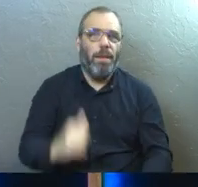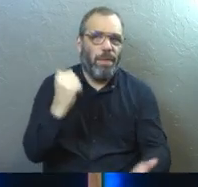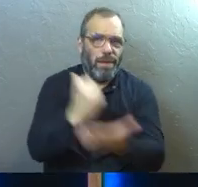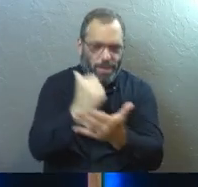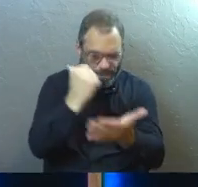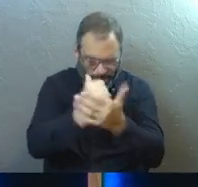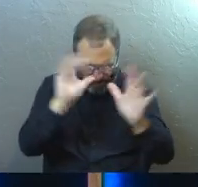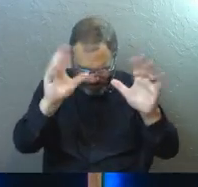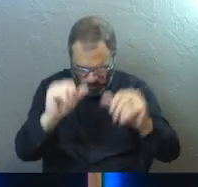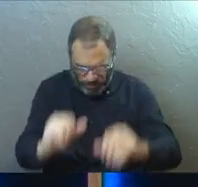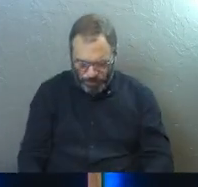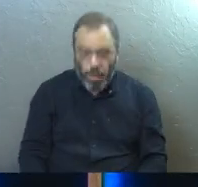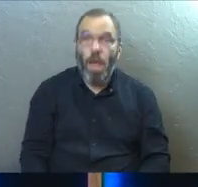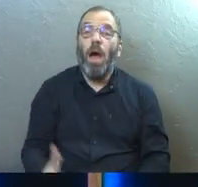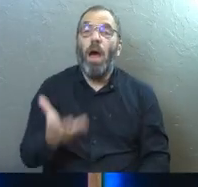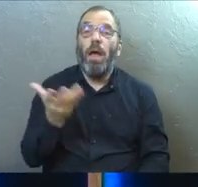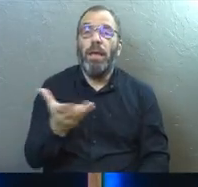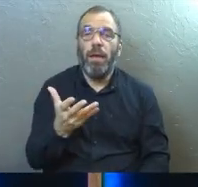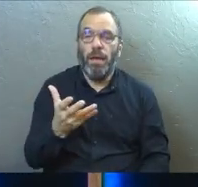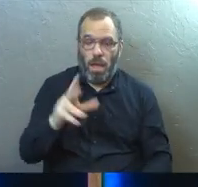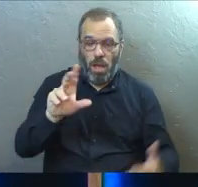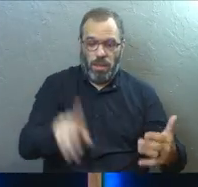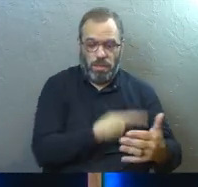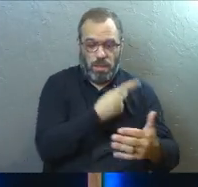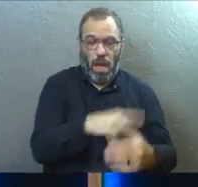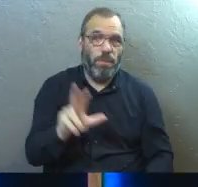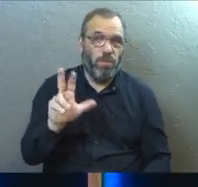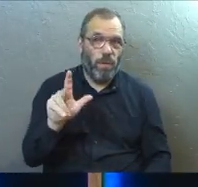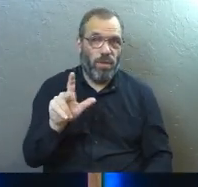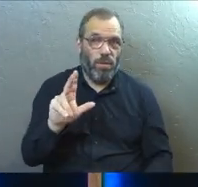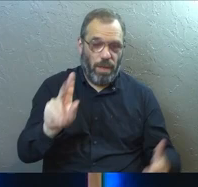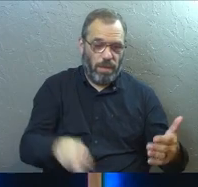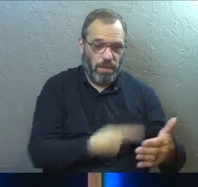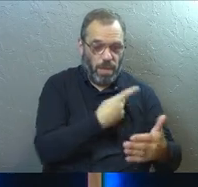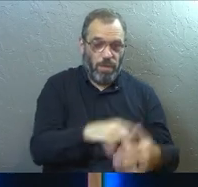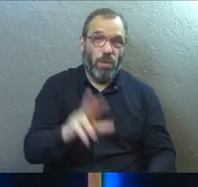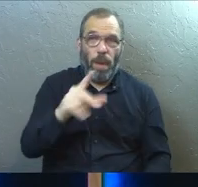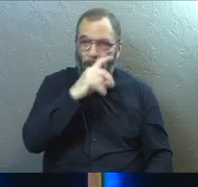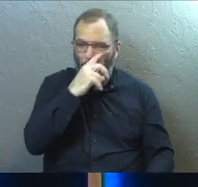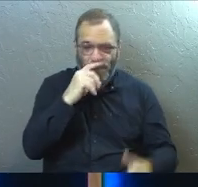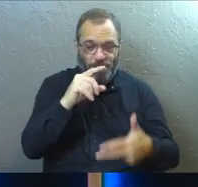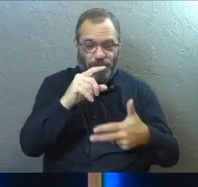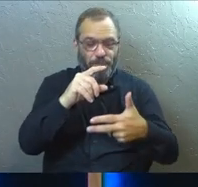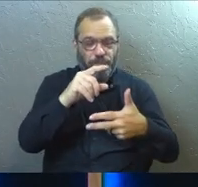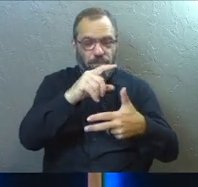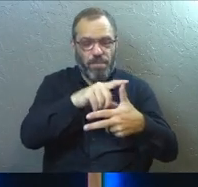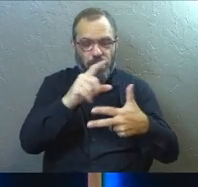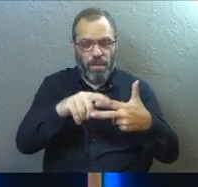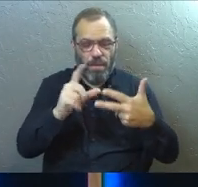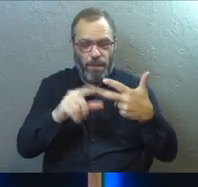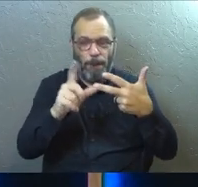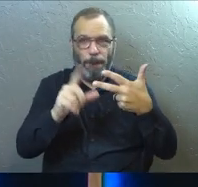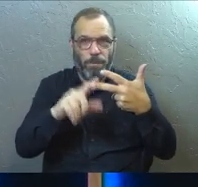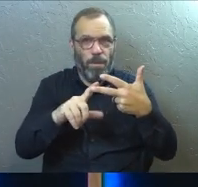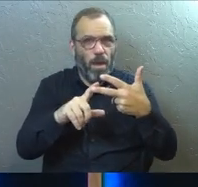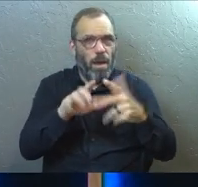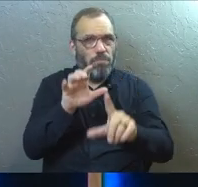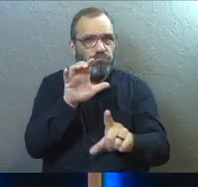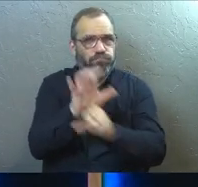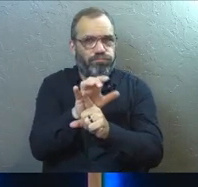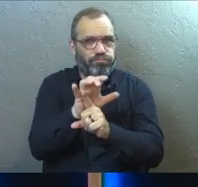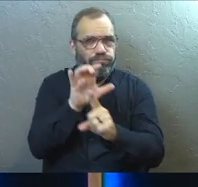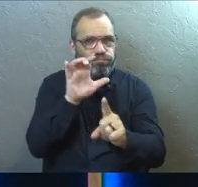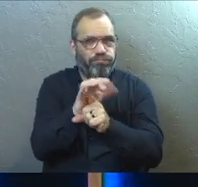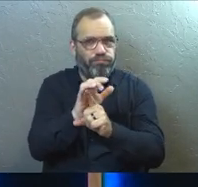Amen, amen, amen. We are in Psalm 23. It is the most popular